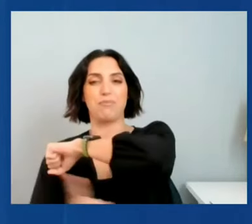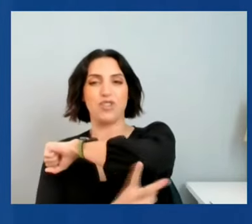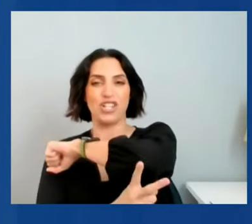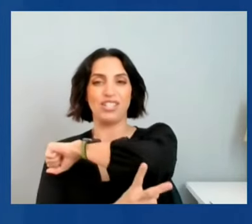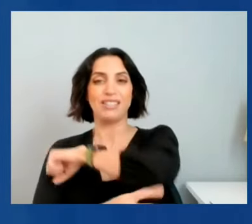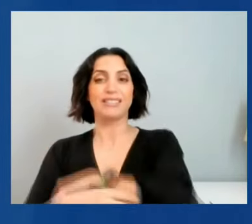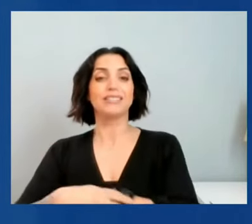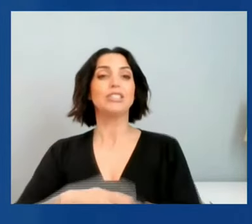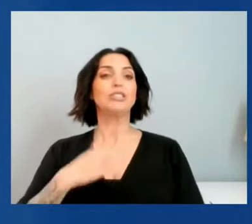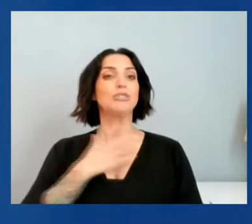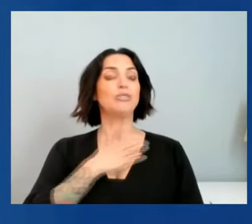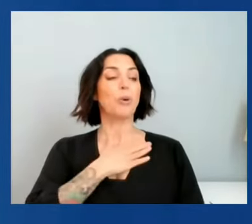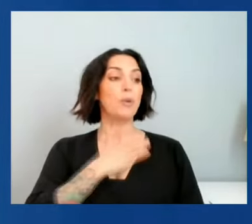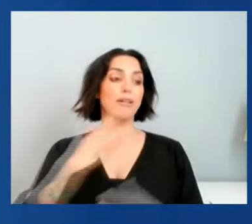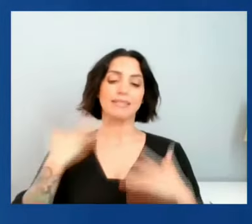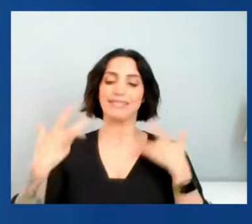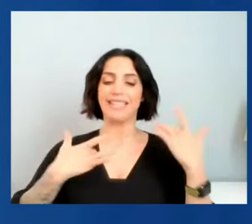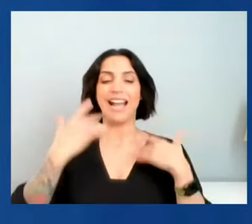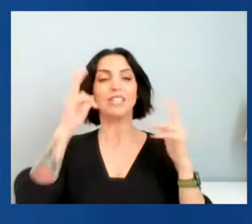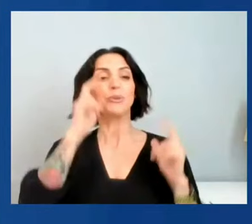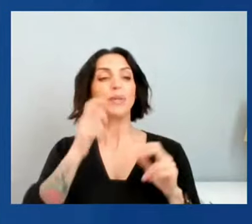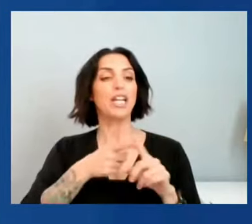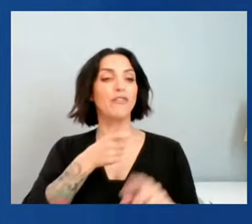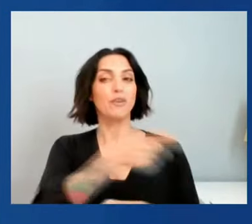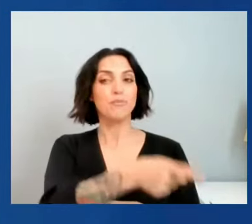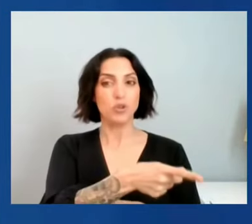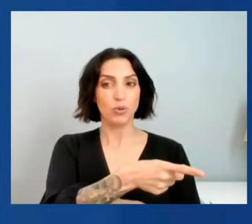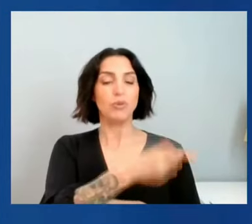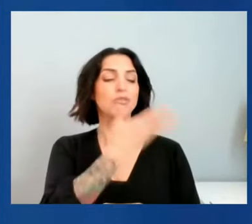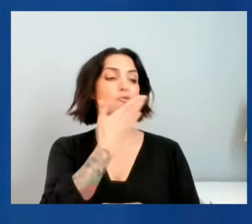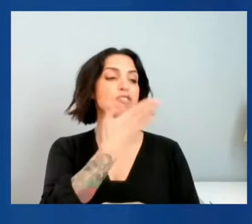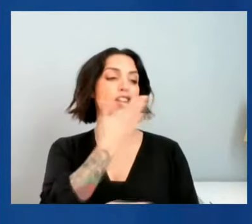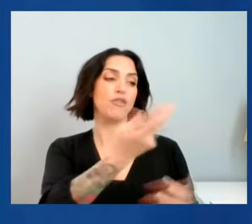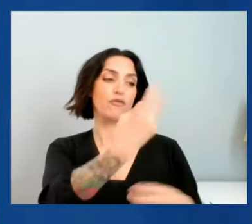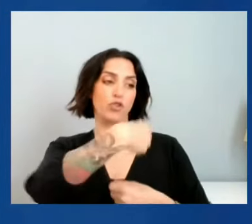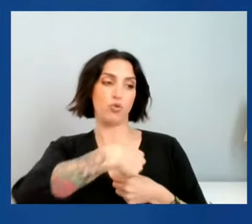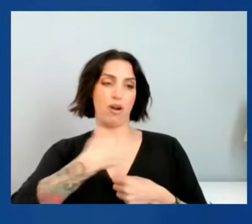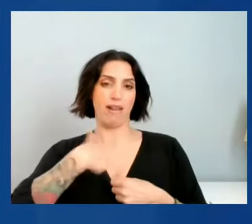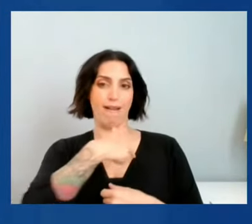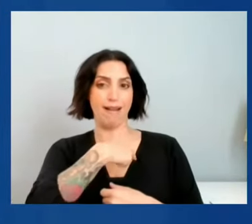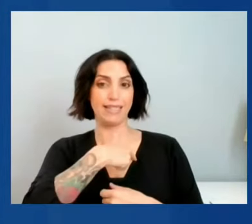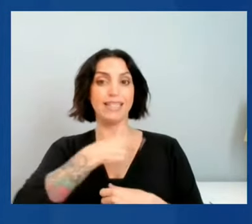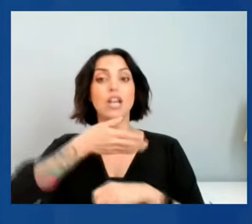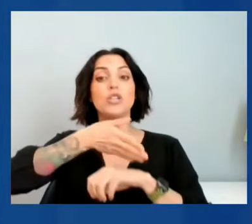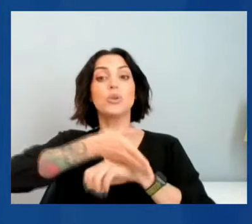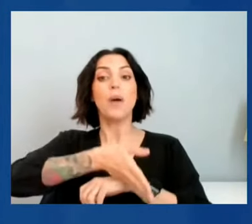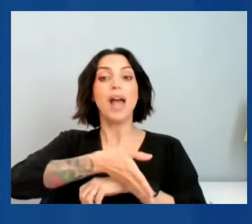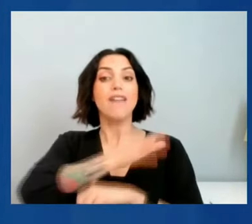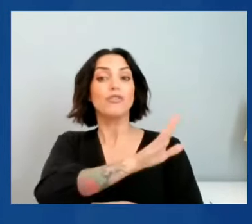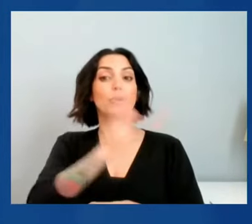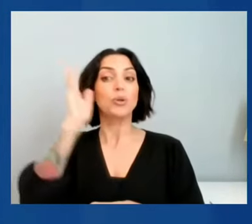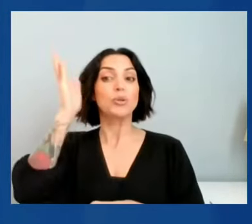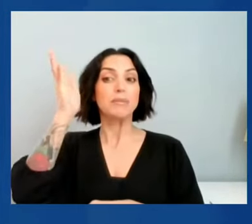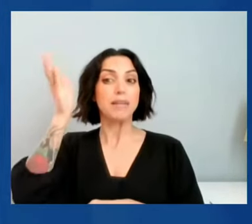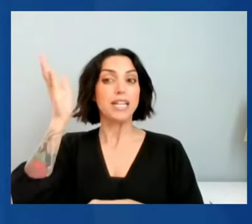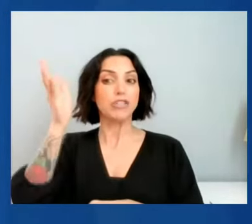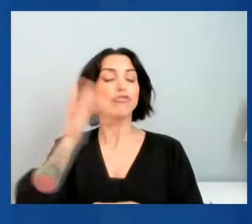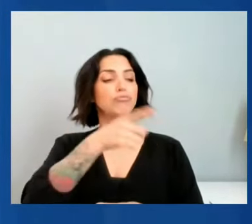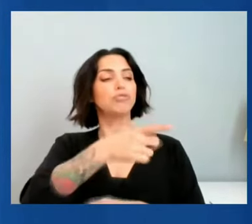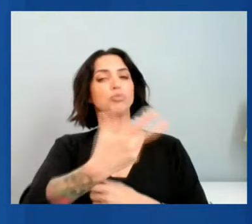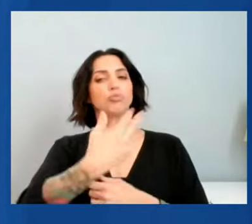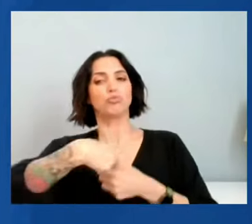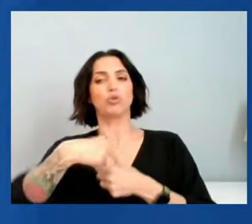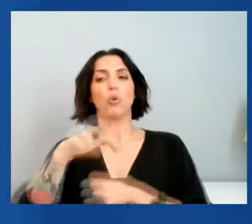And thank you for joining us. Following her speech, Secretary Yellen will join Rana Feruar of the Financial Times for a conversation.